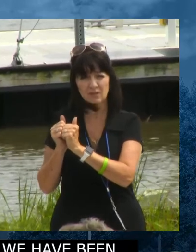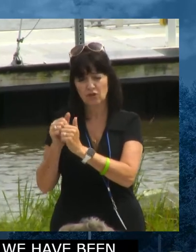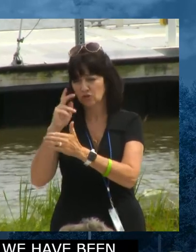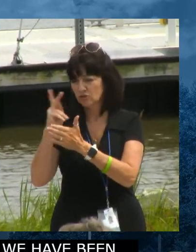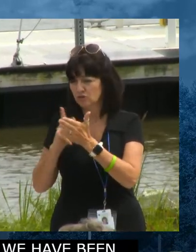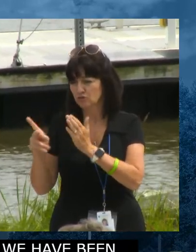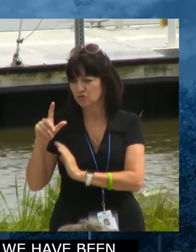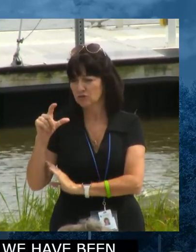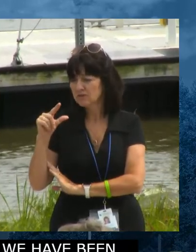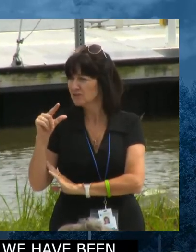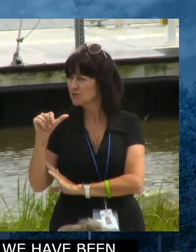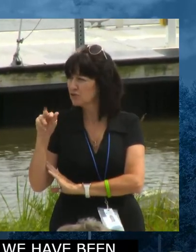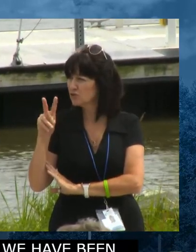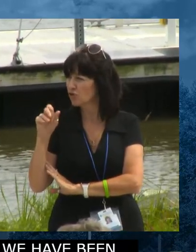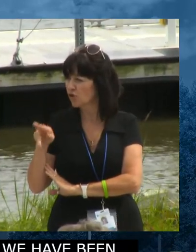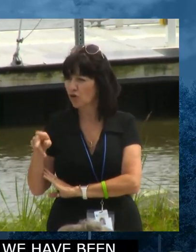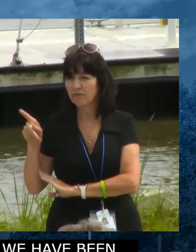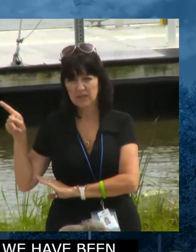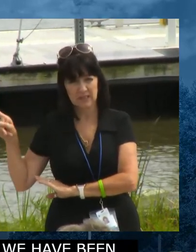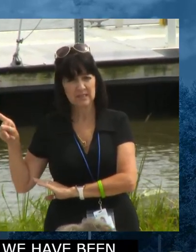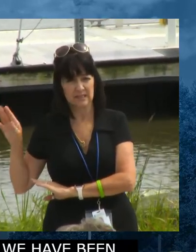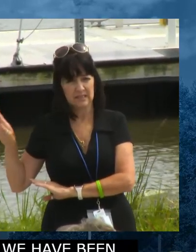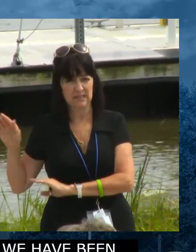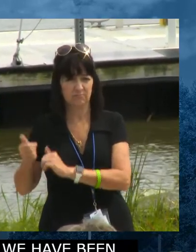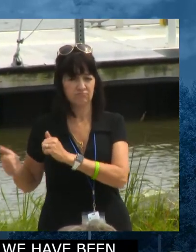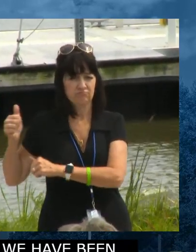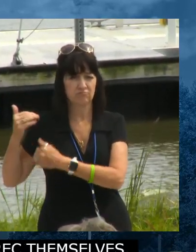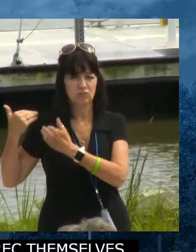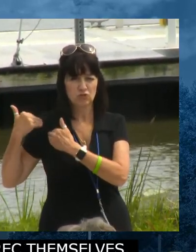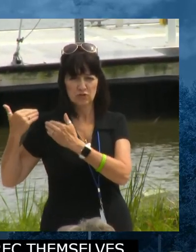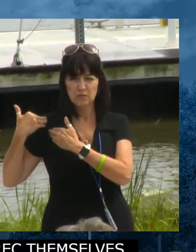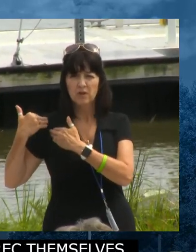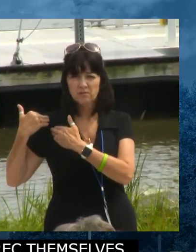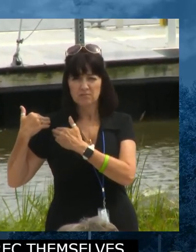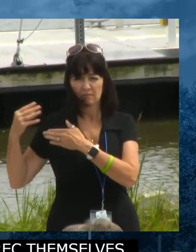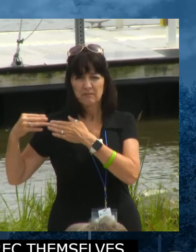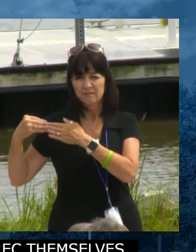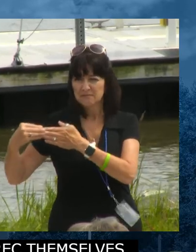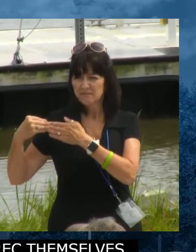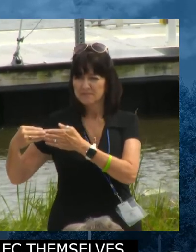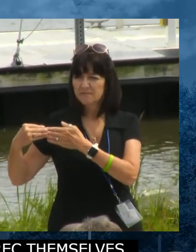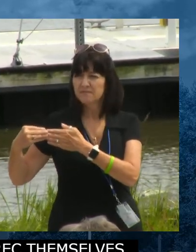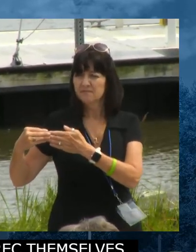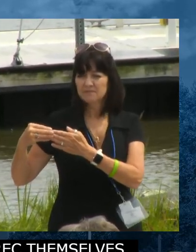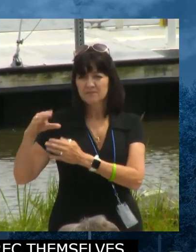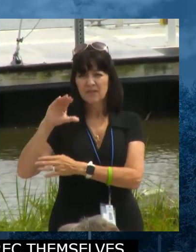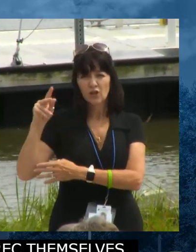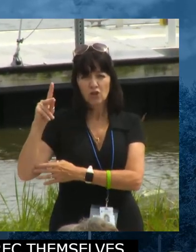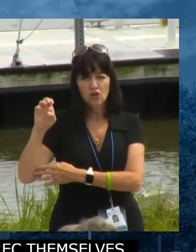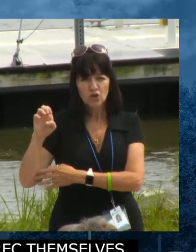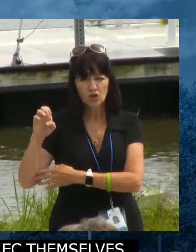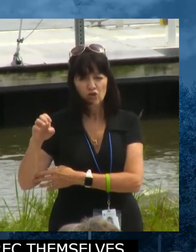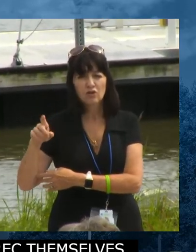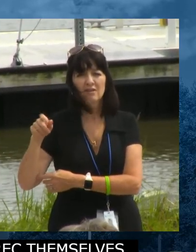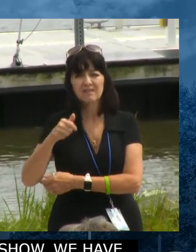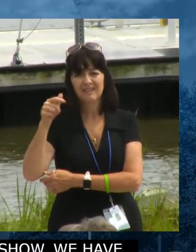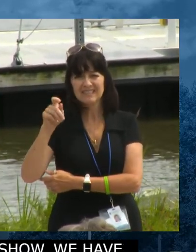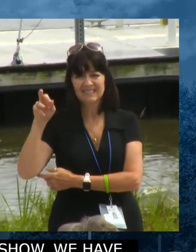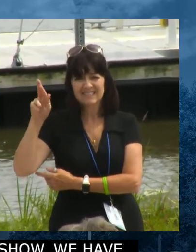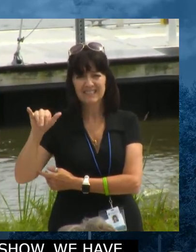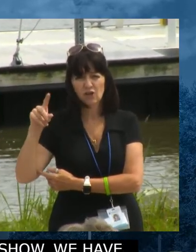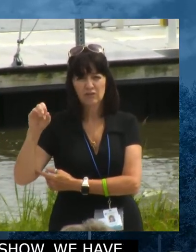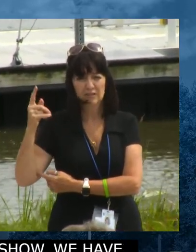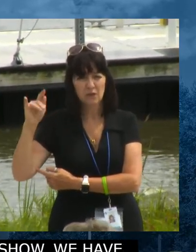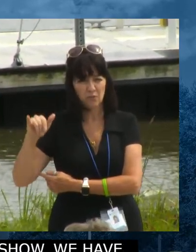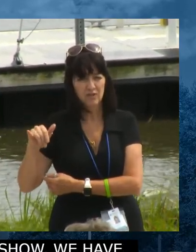running the show, you also have Greg Pope and Laura Robbins and Keith Cooker. You've had Terry Deputy that's been there. And those people have